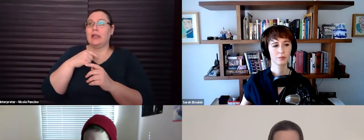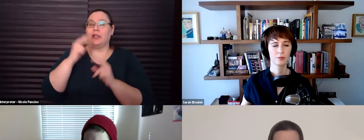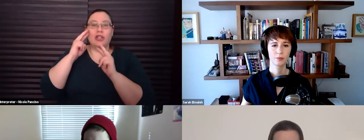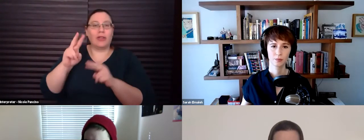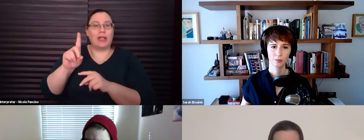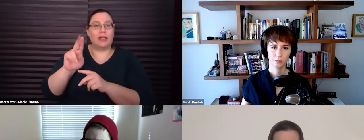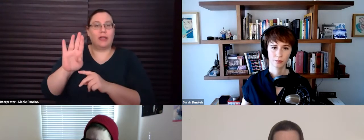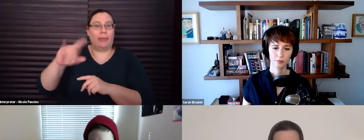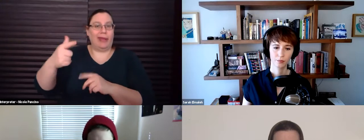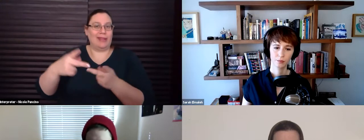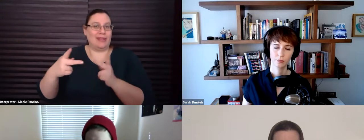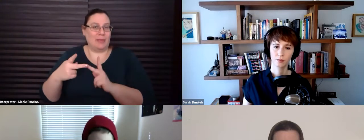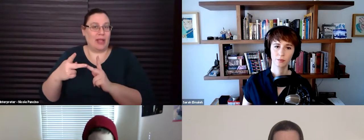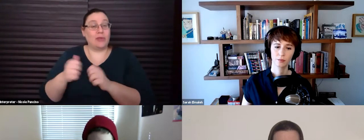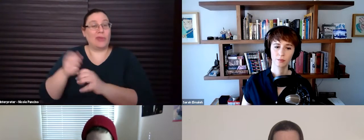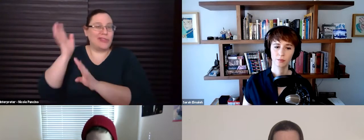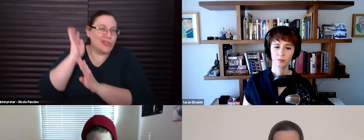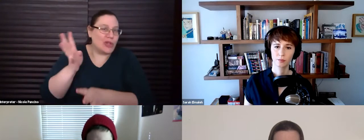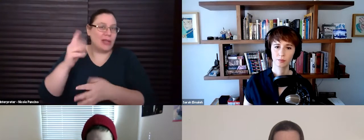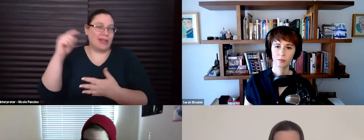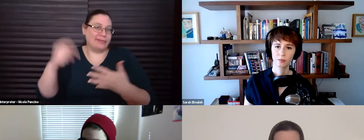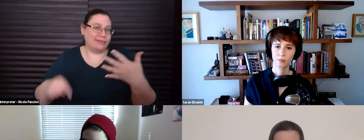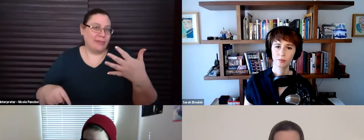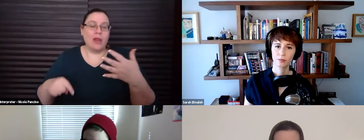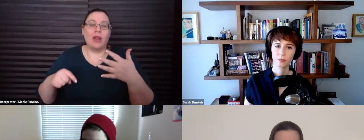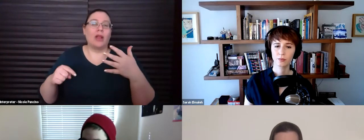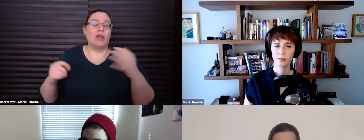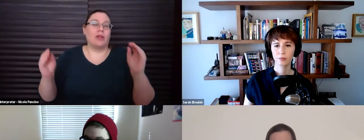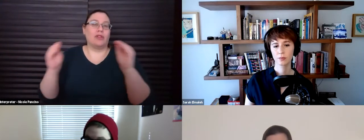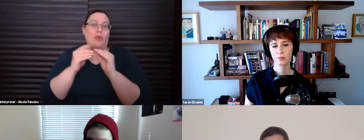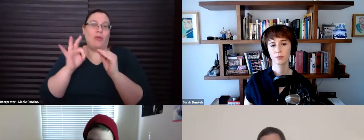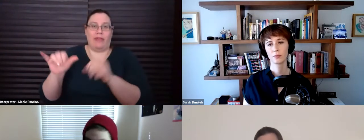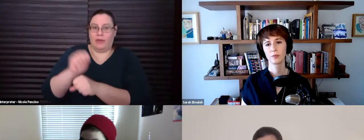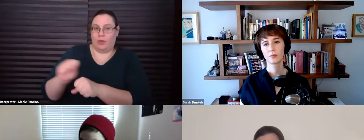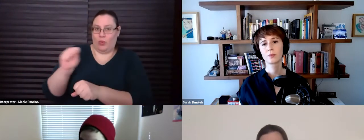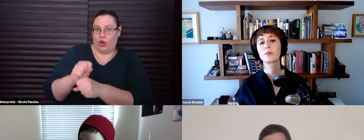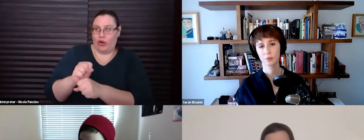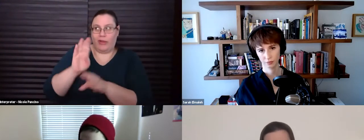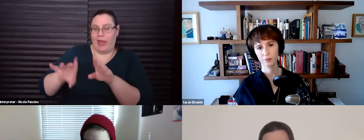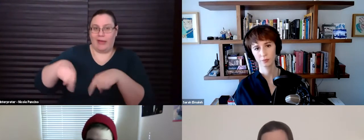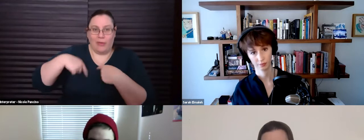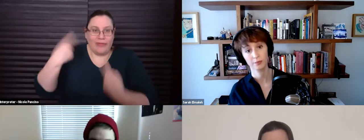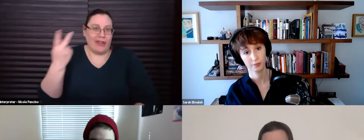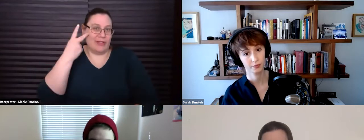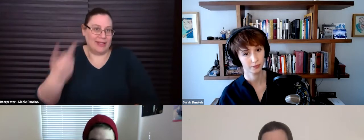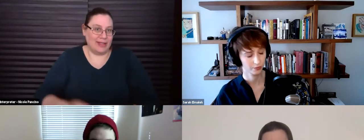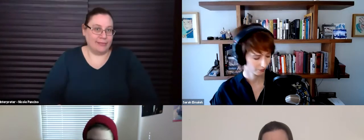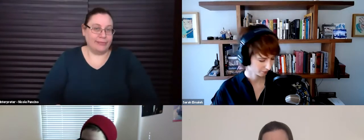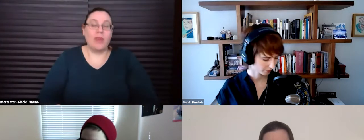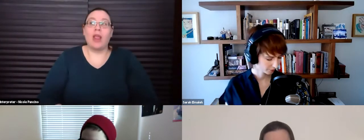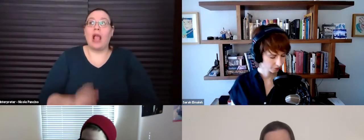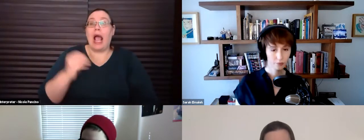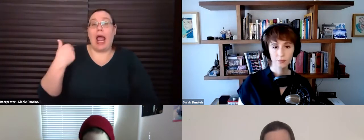space, uh, and with streaming and stuff like that, there's more of this work than ever before. And we were